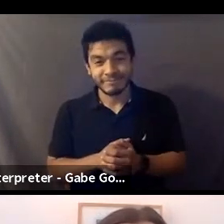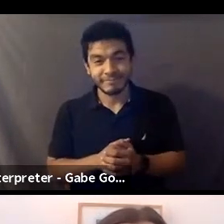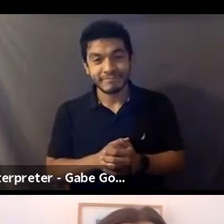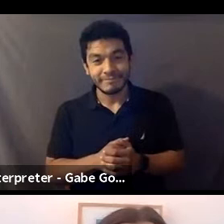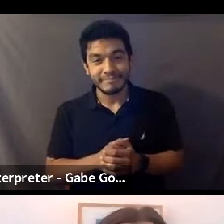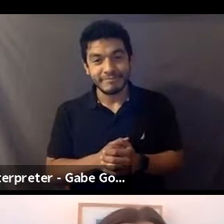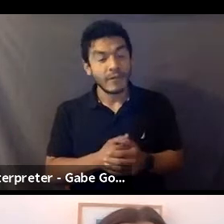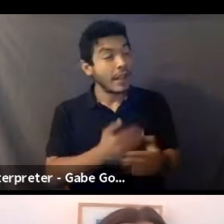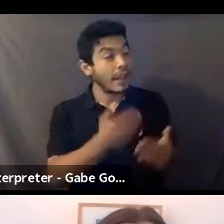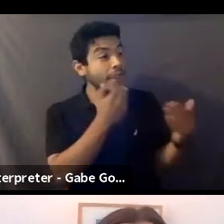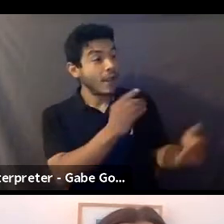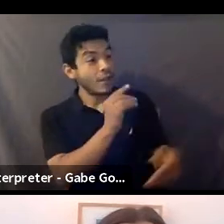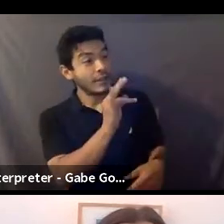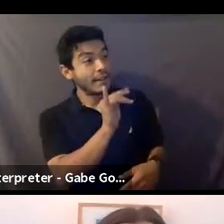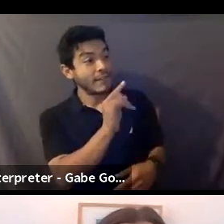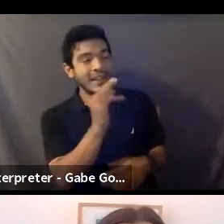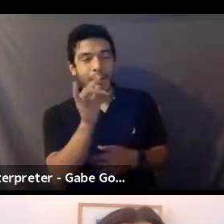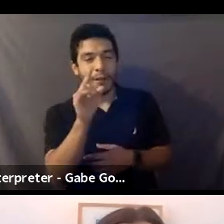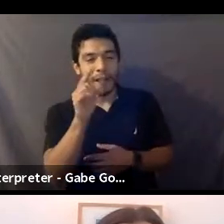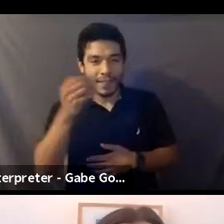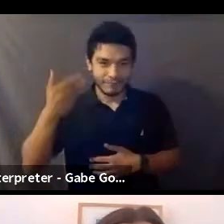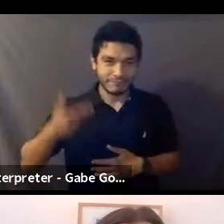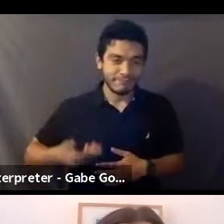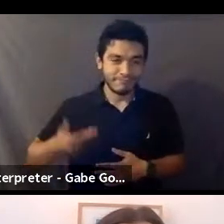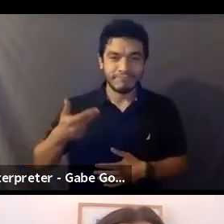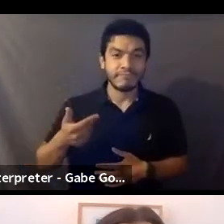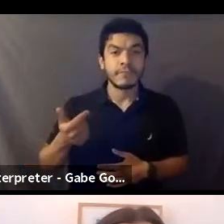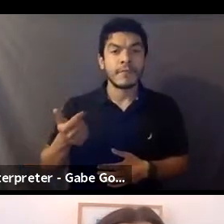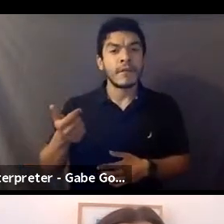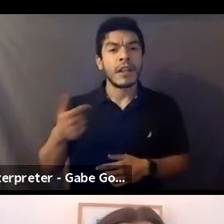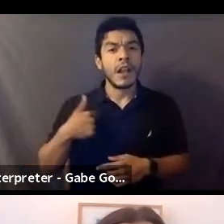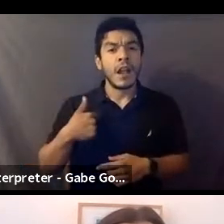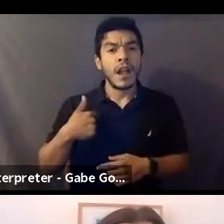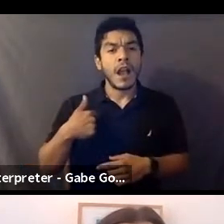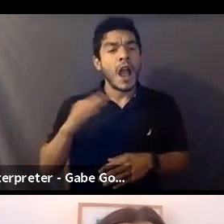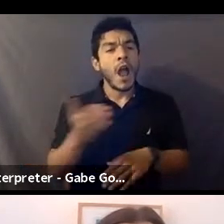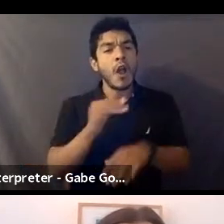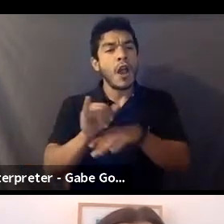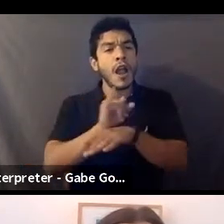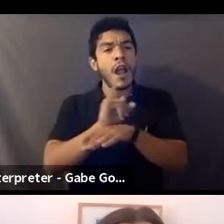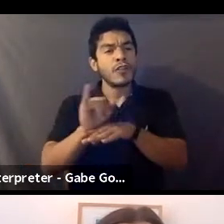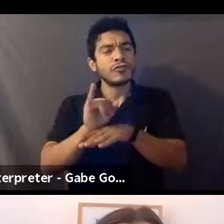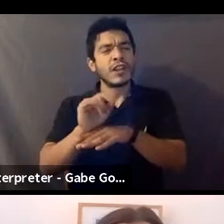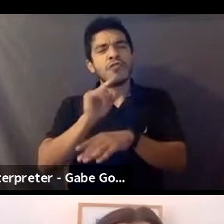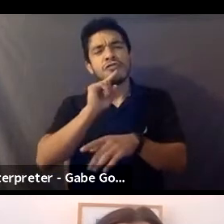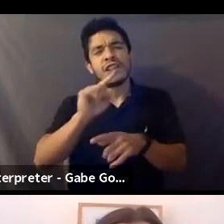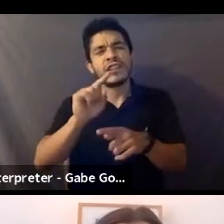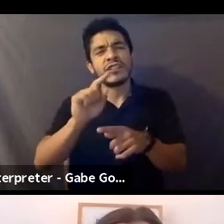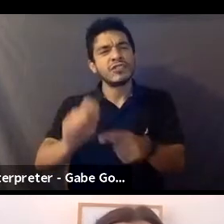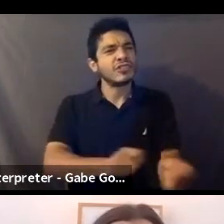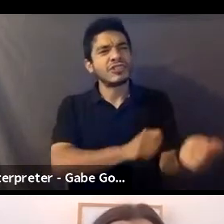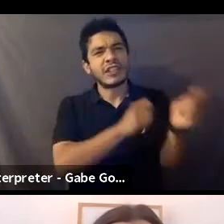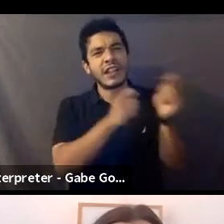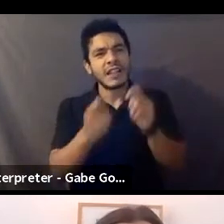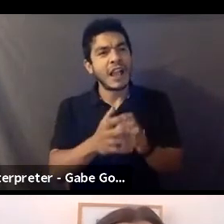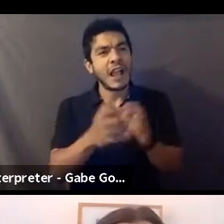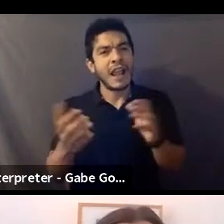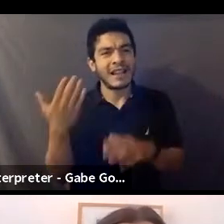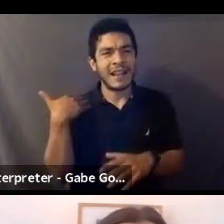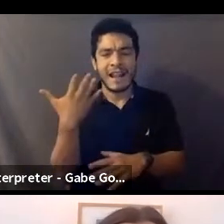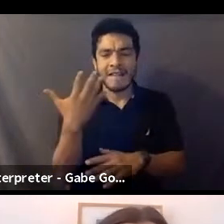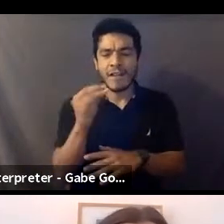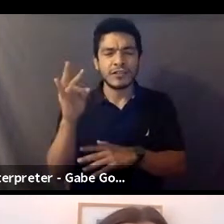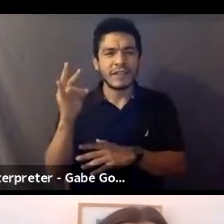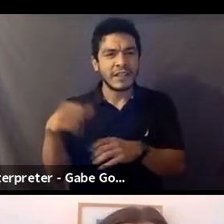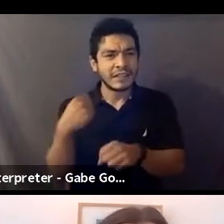Thank you, David. You know, our industry actually, when you think about it, it's changed exponentially in the last five to seven years. Scenes of intimacy are